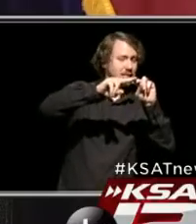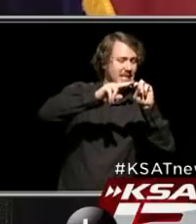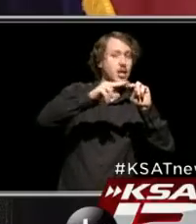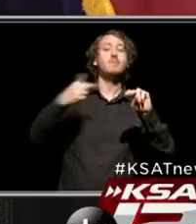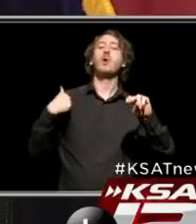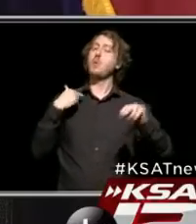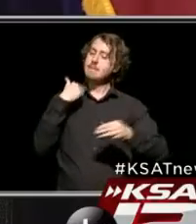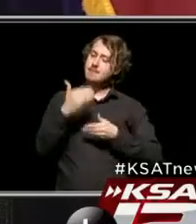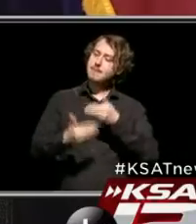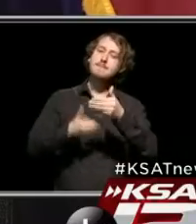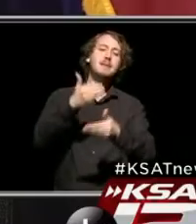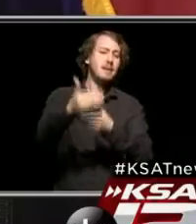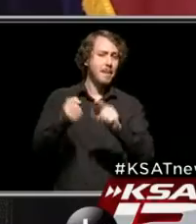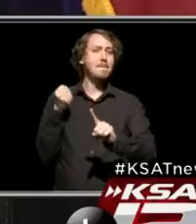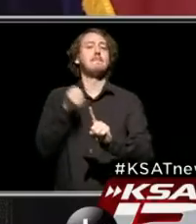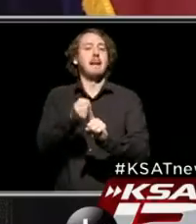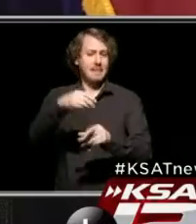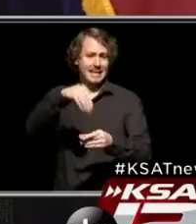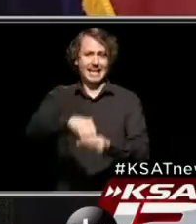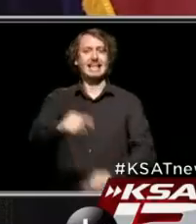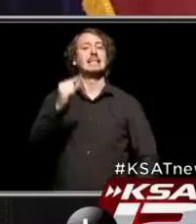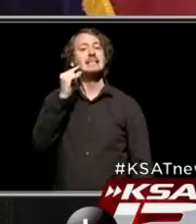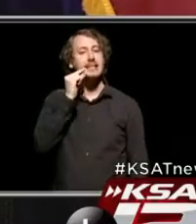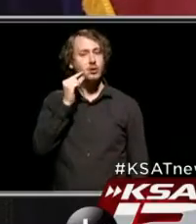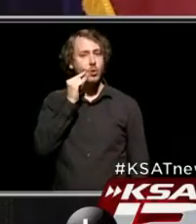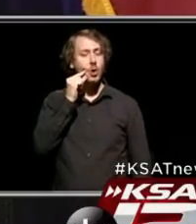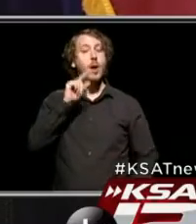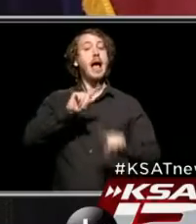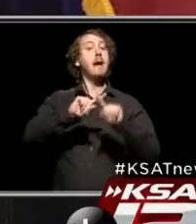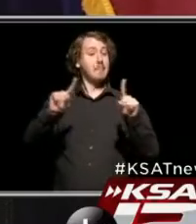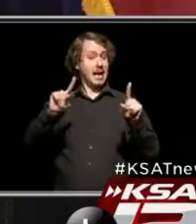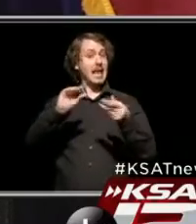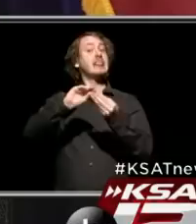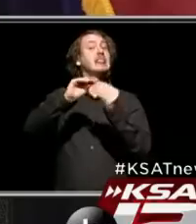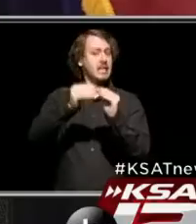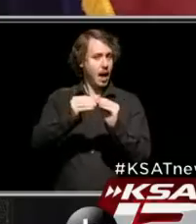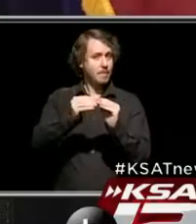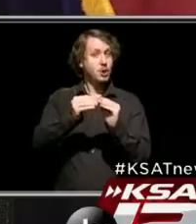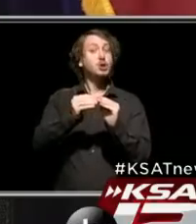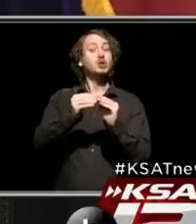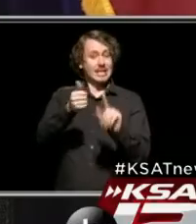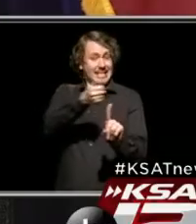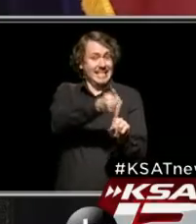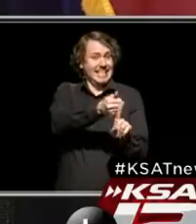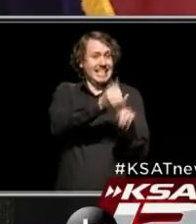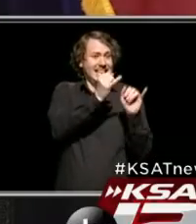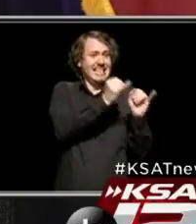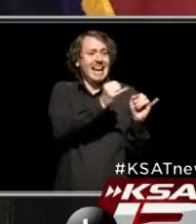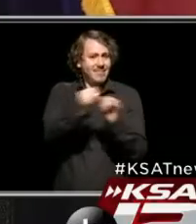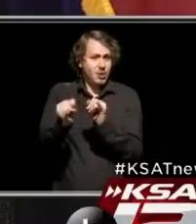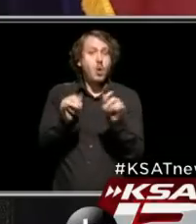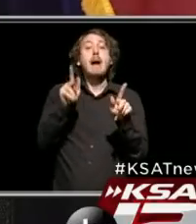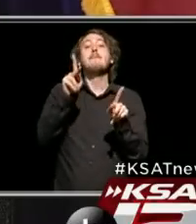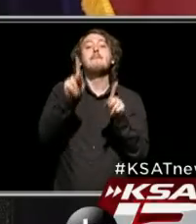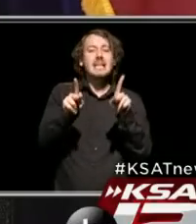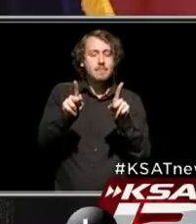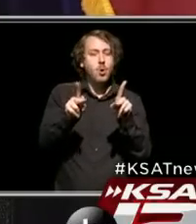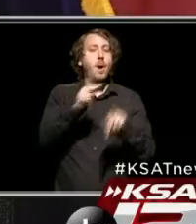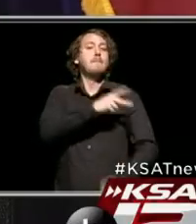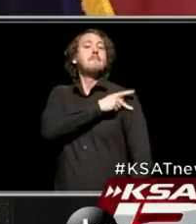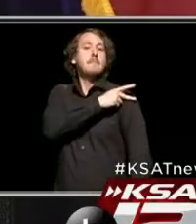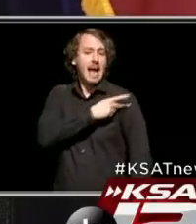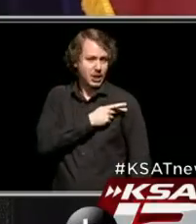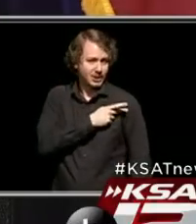of this pandemic here in San Antonio. But the numbers do represent people, families, patients, with,